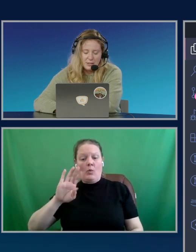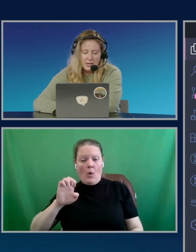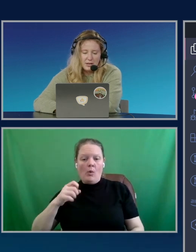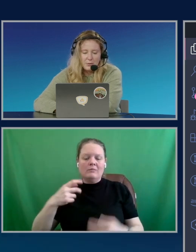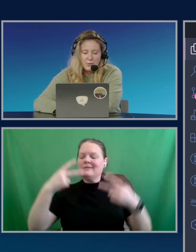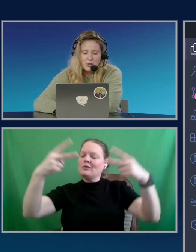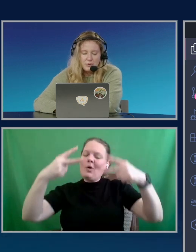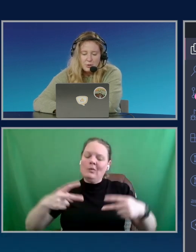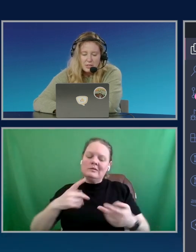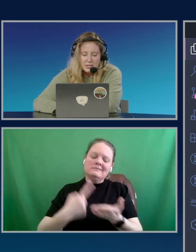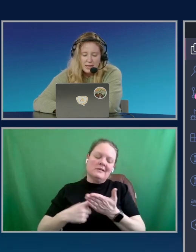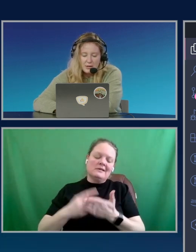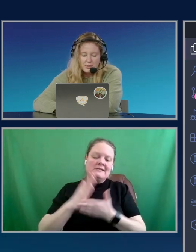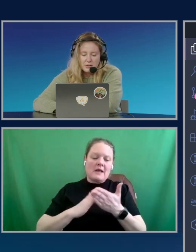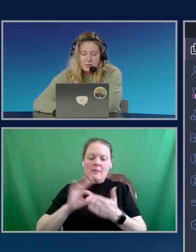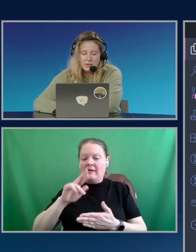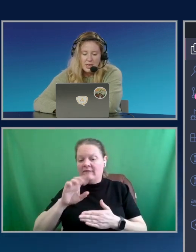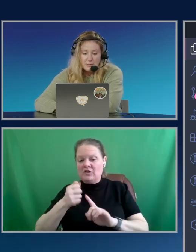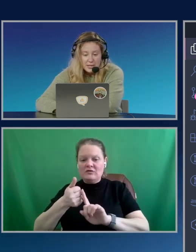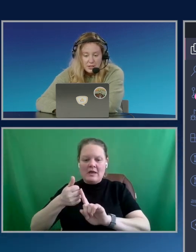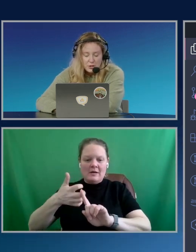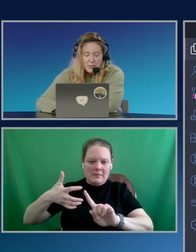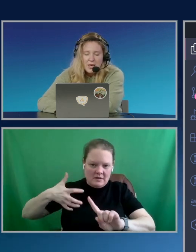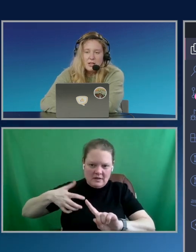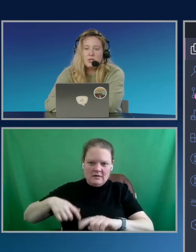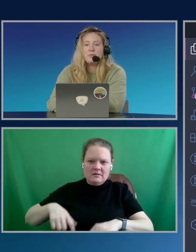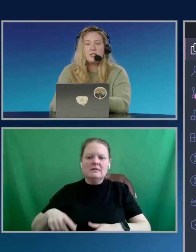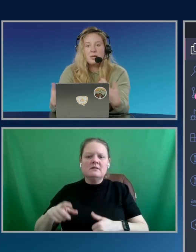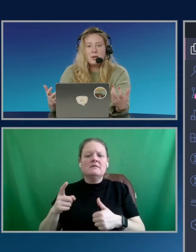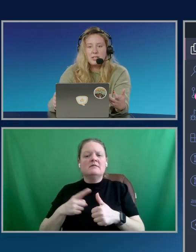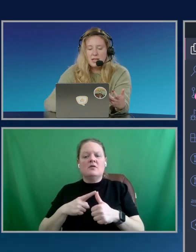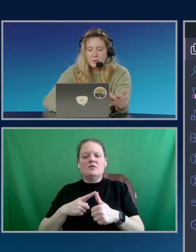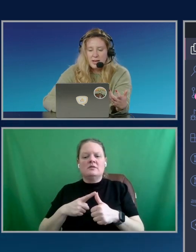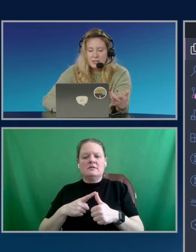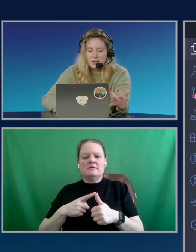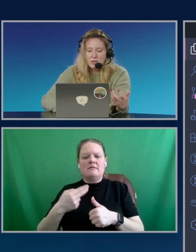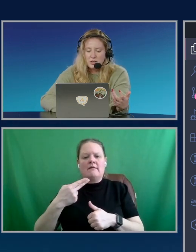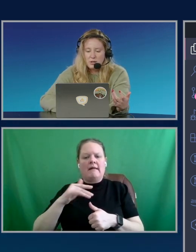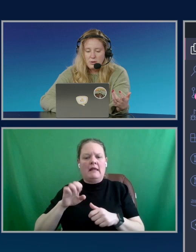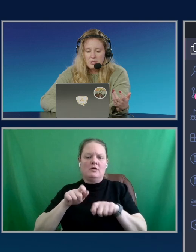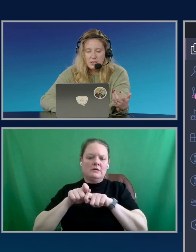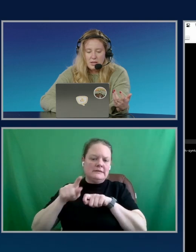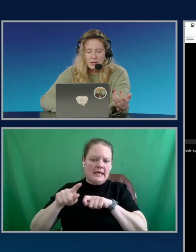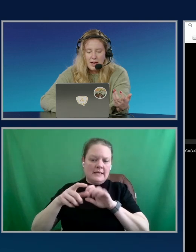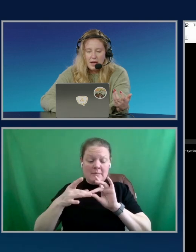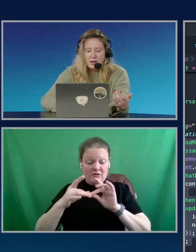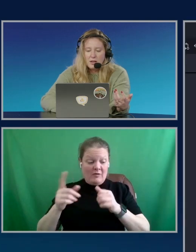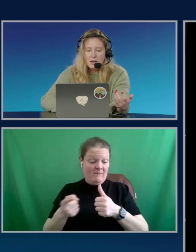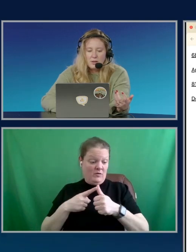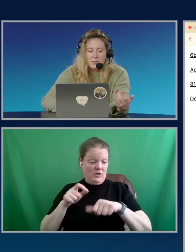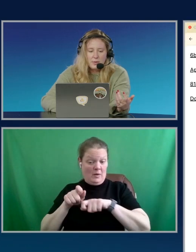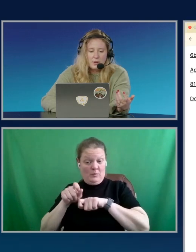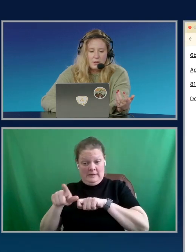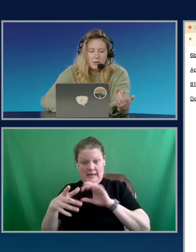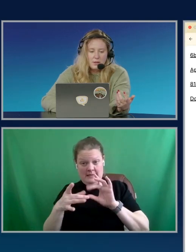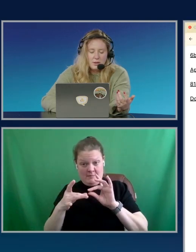are built out here. So the first one is this handles send message. And so the first time that we send a message, you can see that